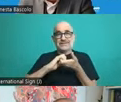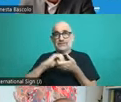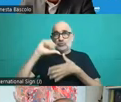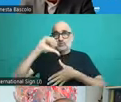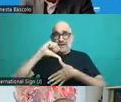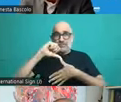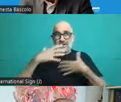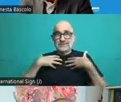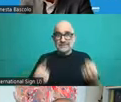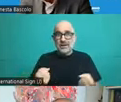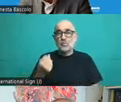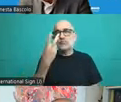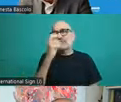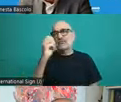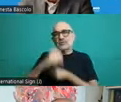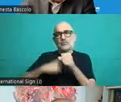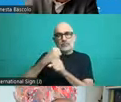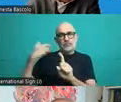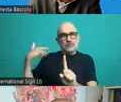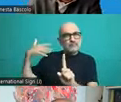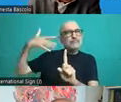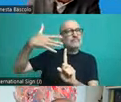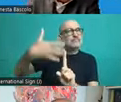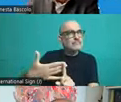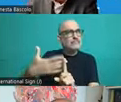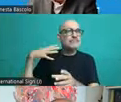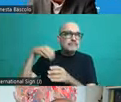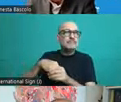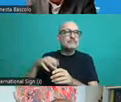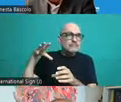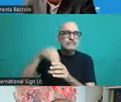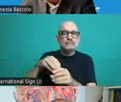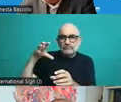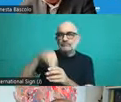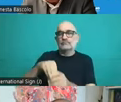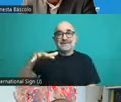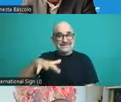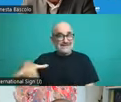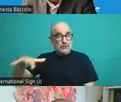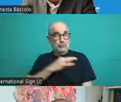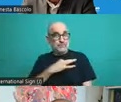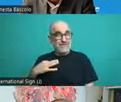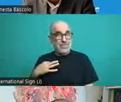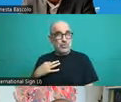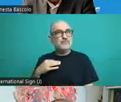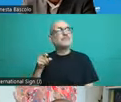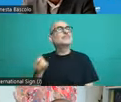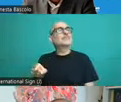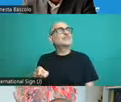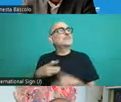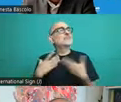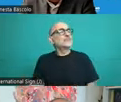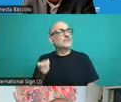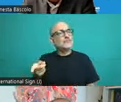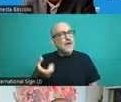at the BHHO. A couple of decades ago, when we talked about the participation of the private sector in the